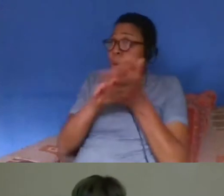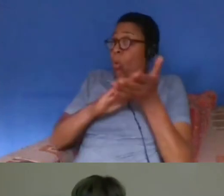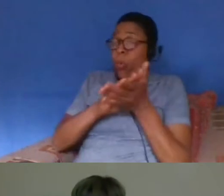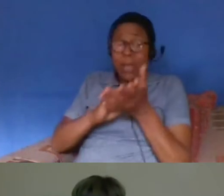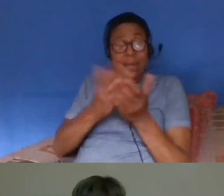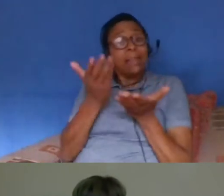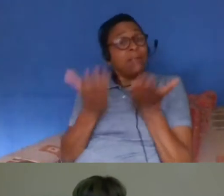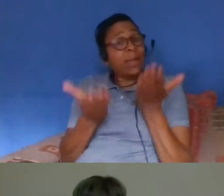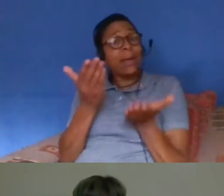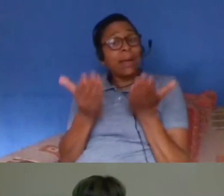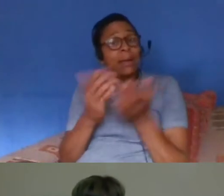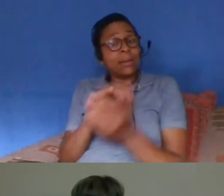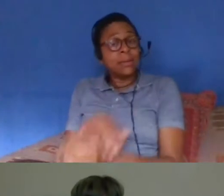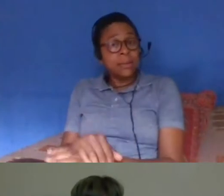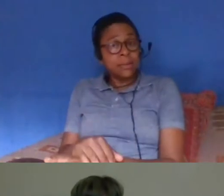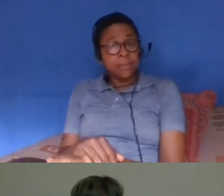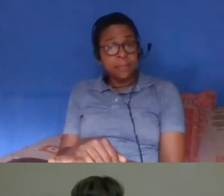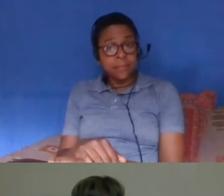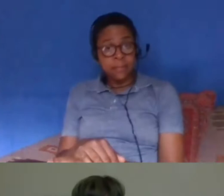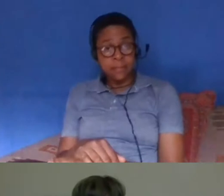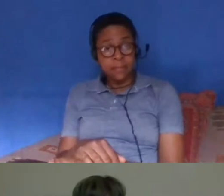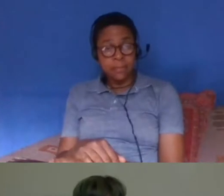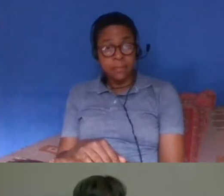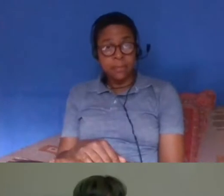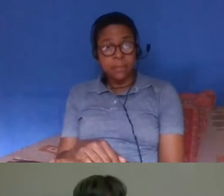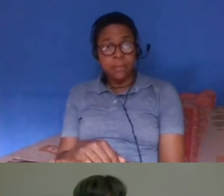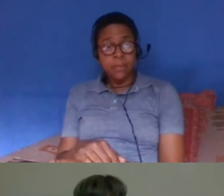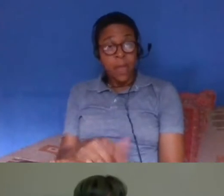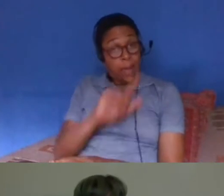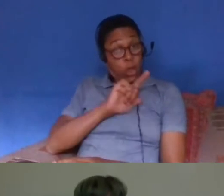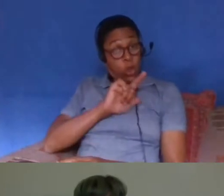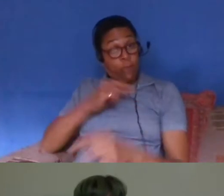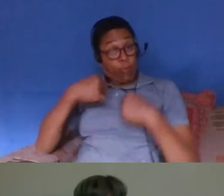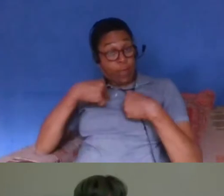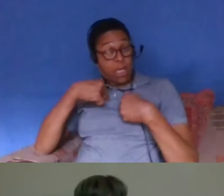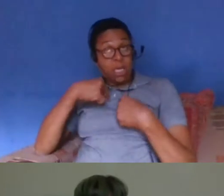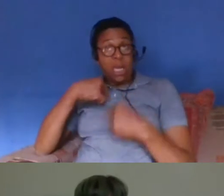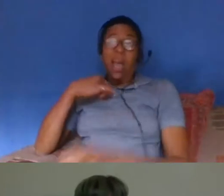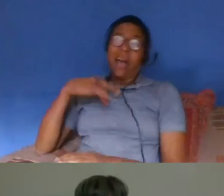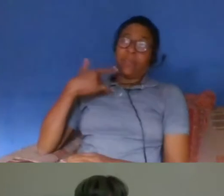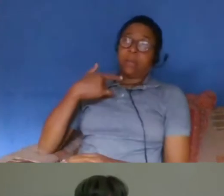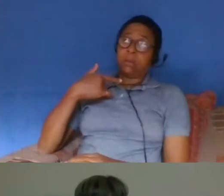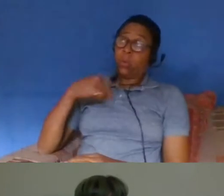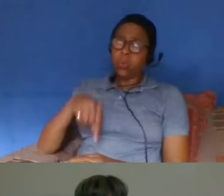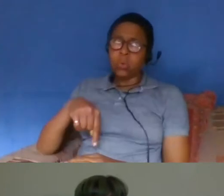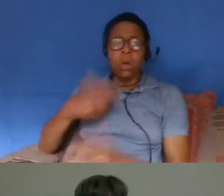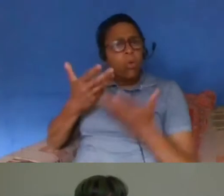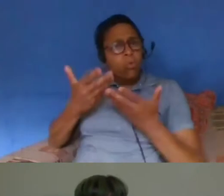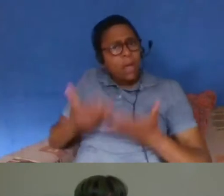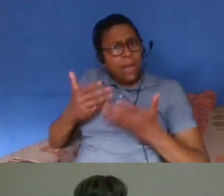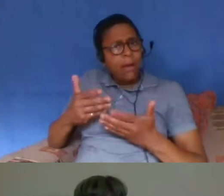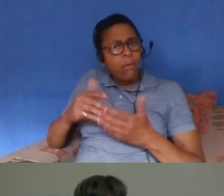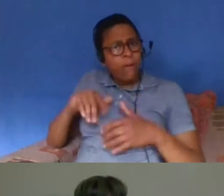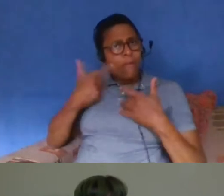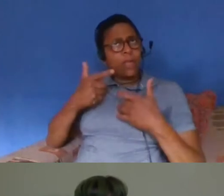well um so yeah it does feel like it does feel for the first time in quite a long time actually i think that there could